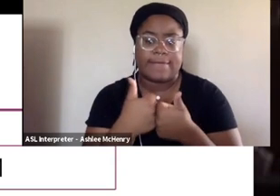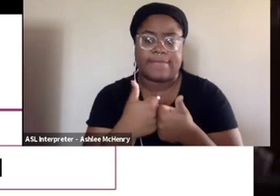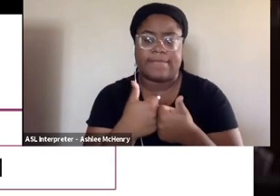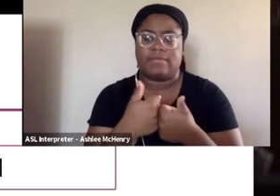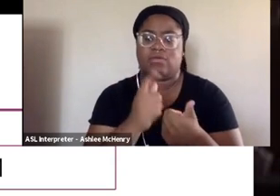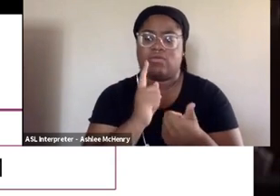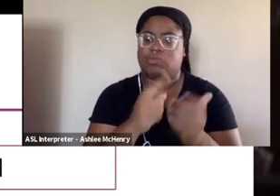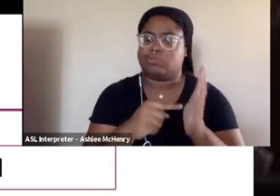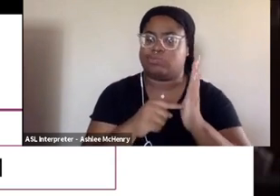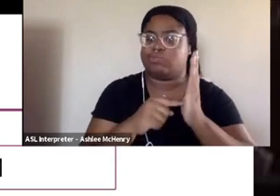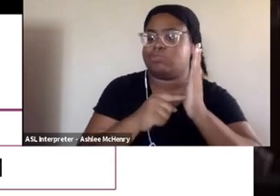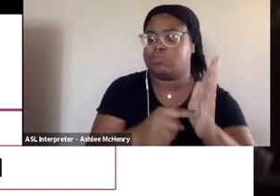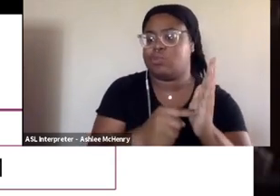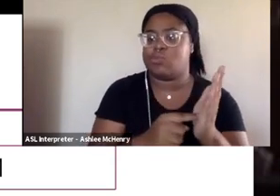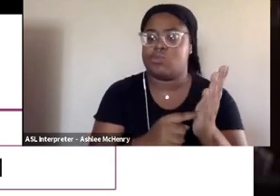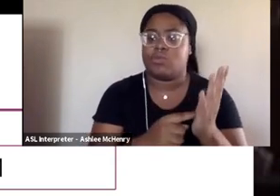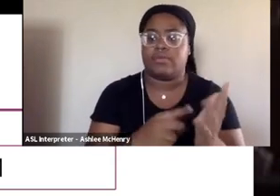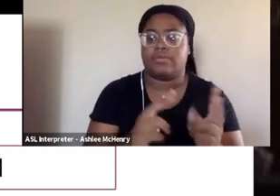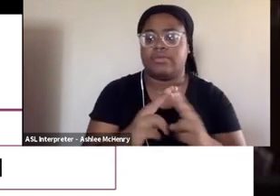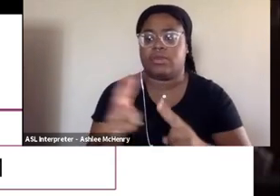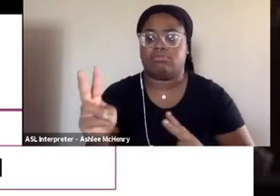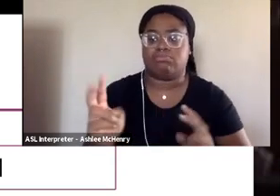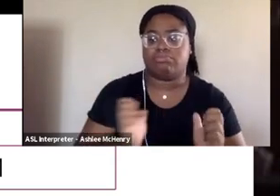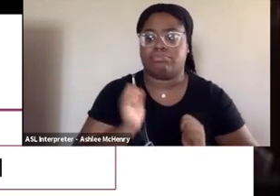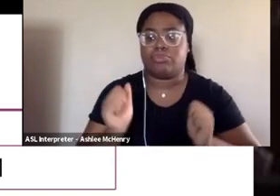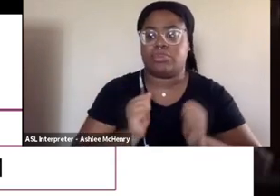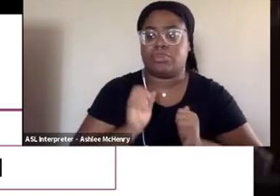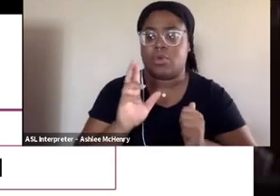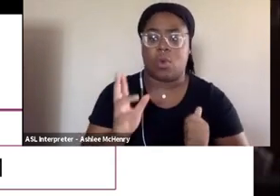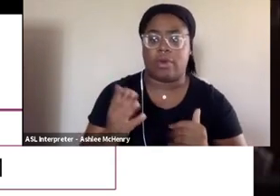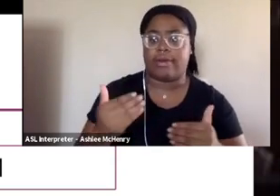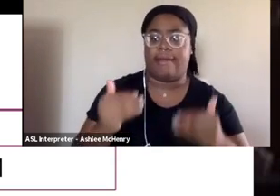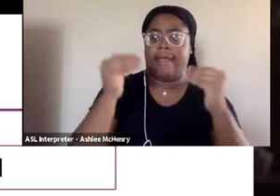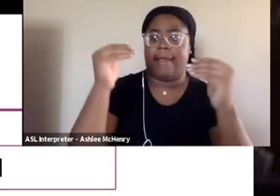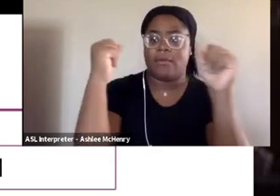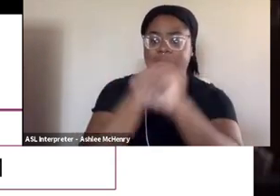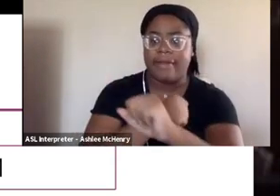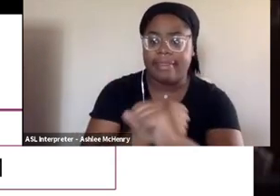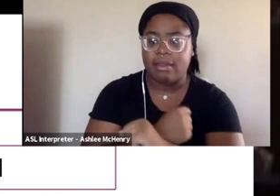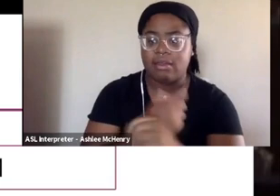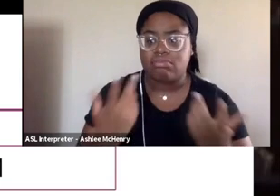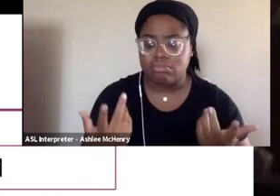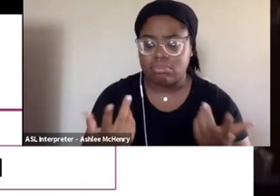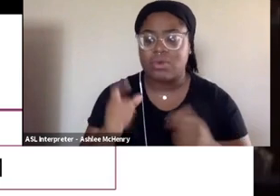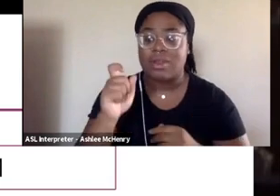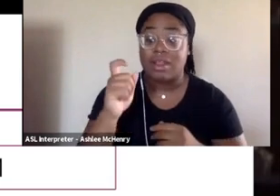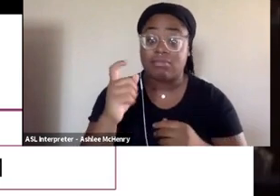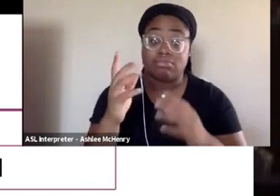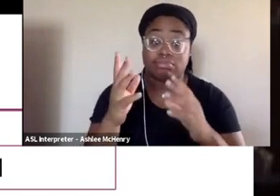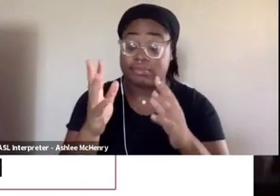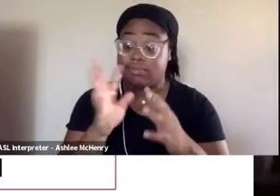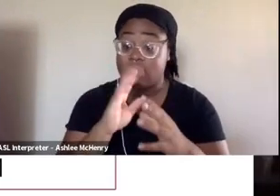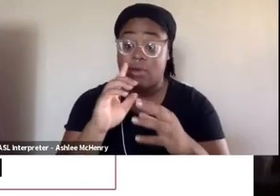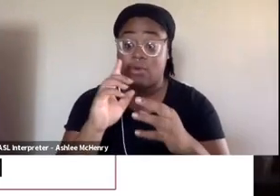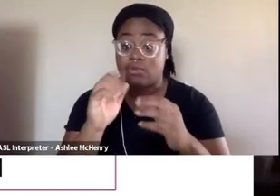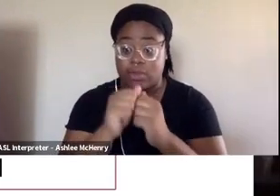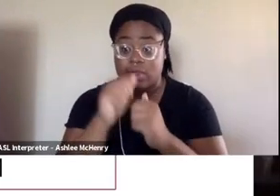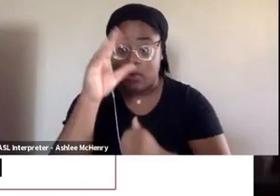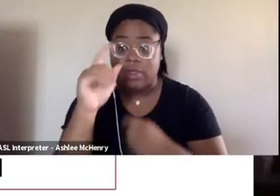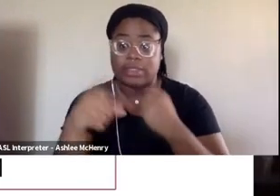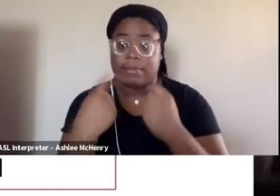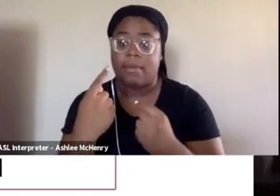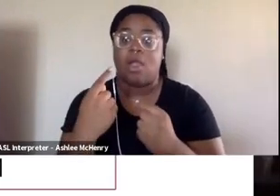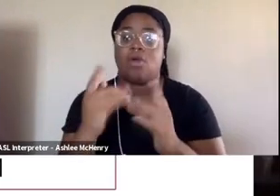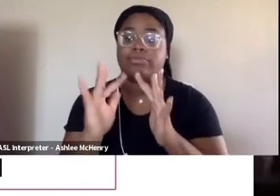shown as kind of being hyper aggressive and hyper violent. And we also need to talk to boys about digital sportsmanship. So just like we